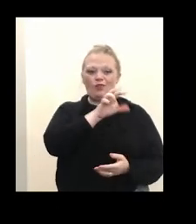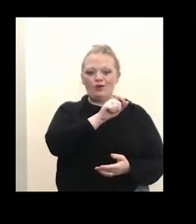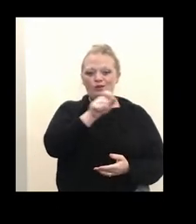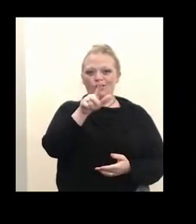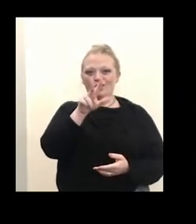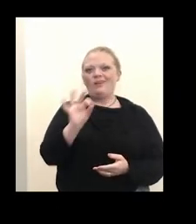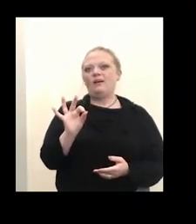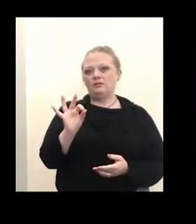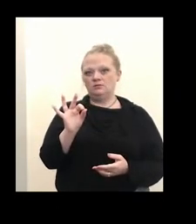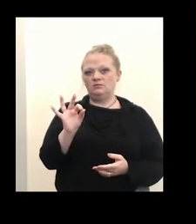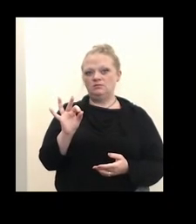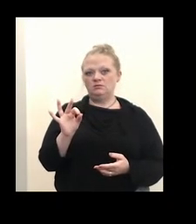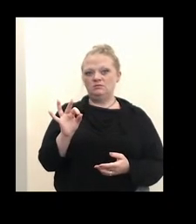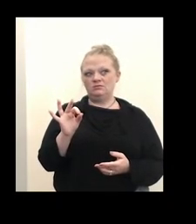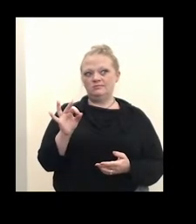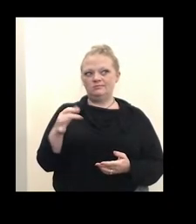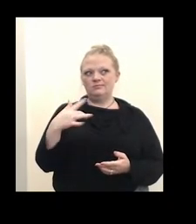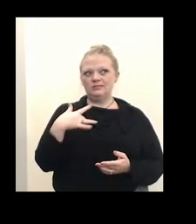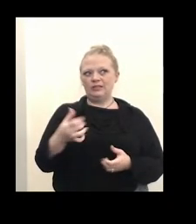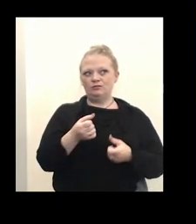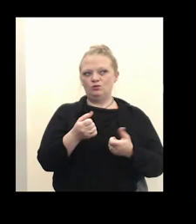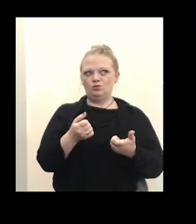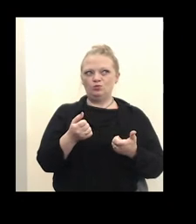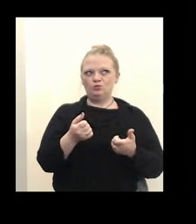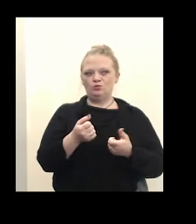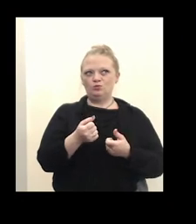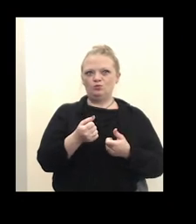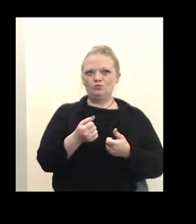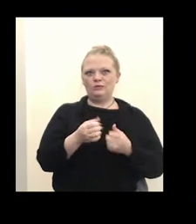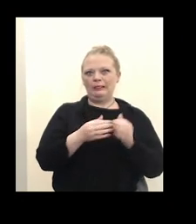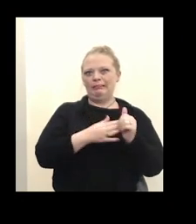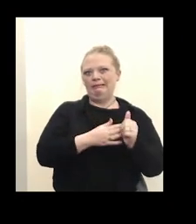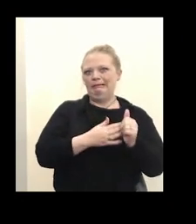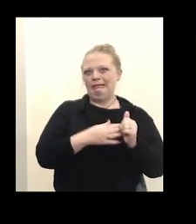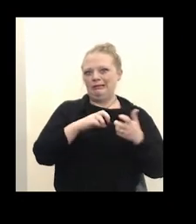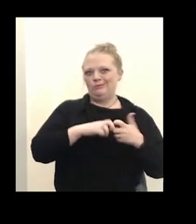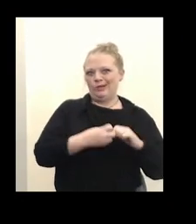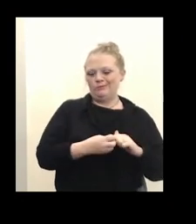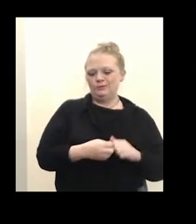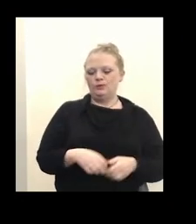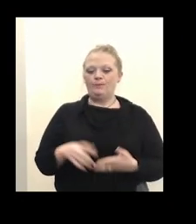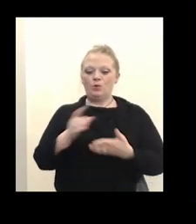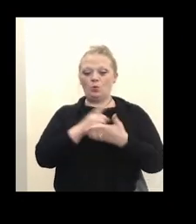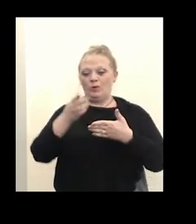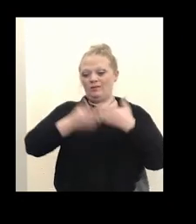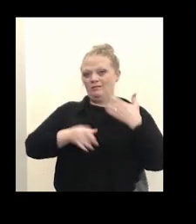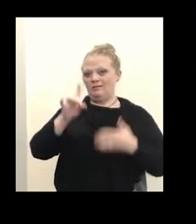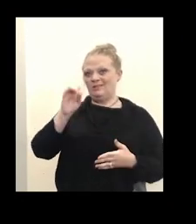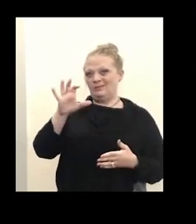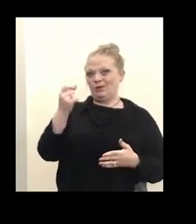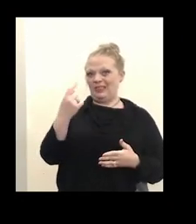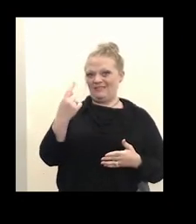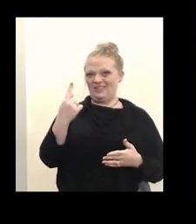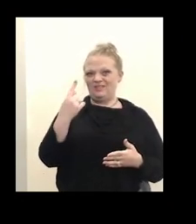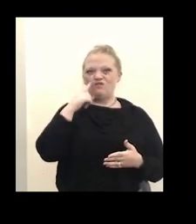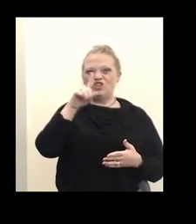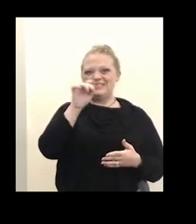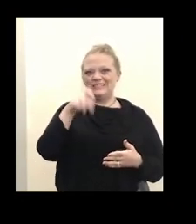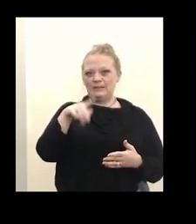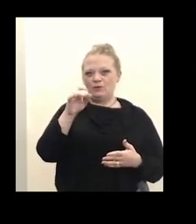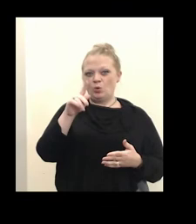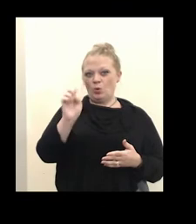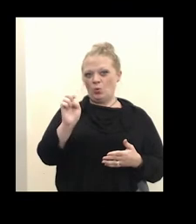often driving a lot of our problems. Now for the week ending December 11th with the zip code, the high numbers are still there